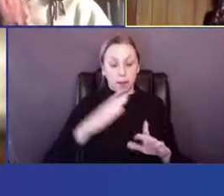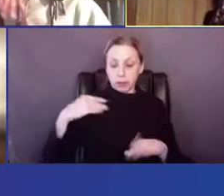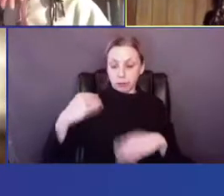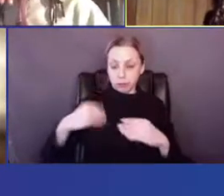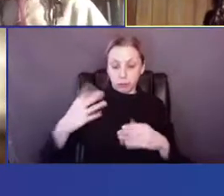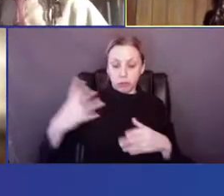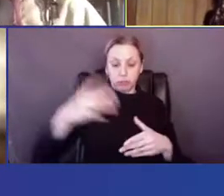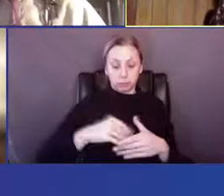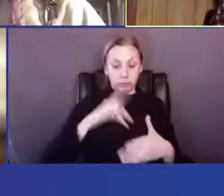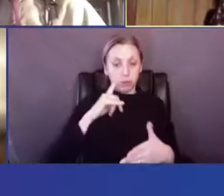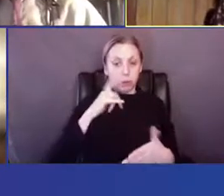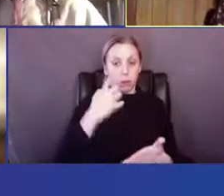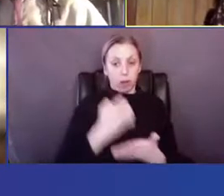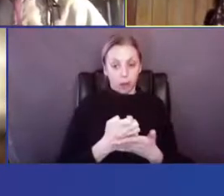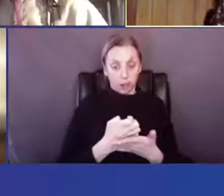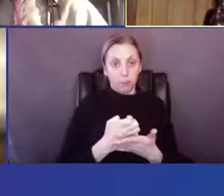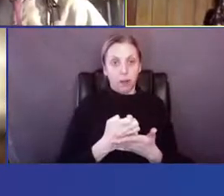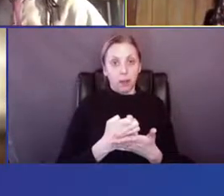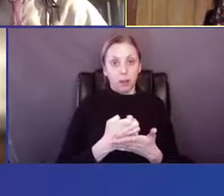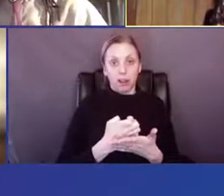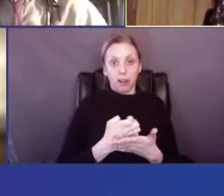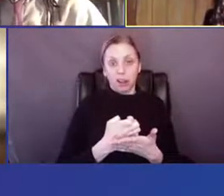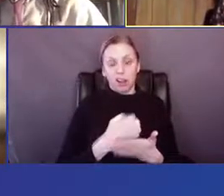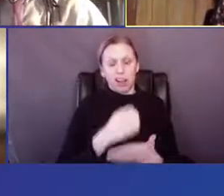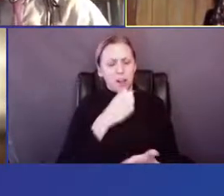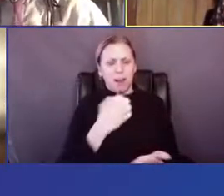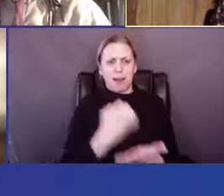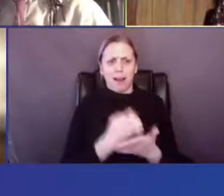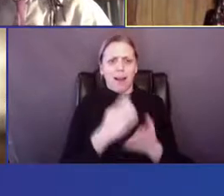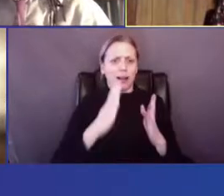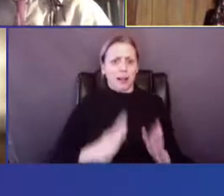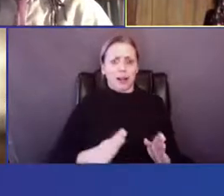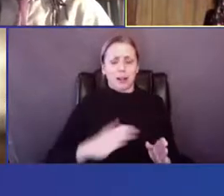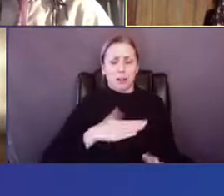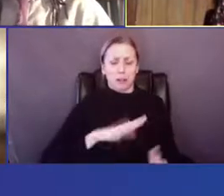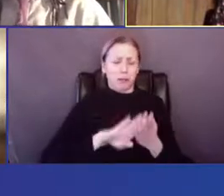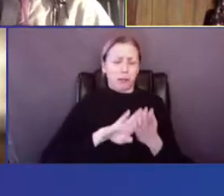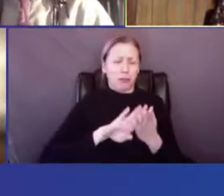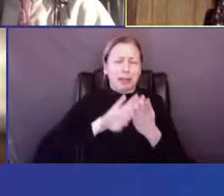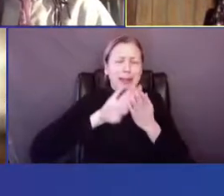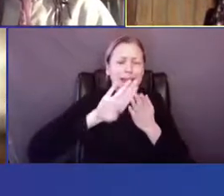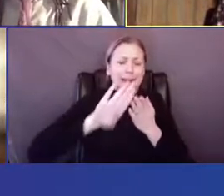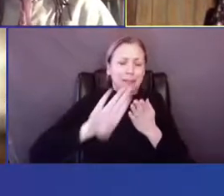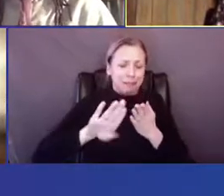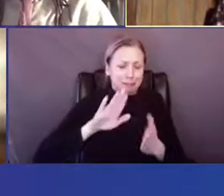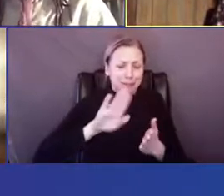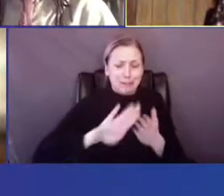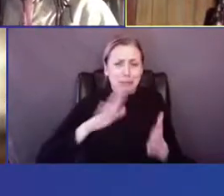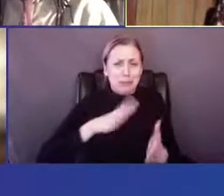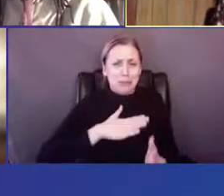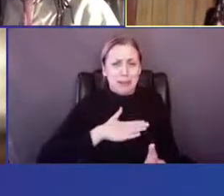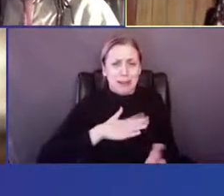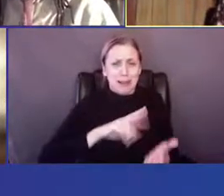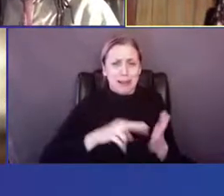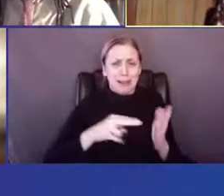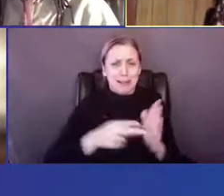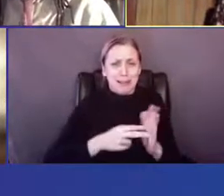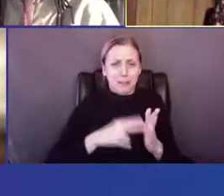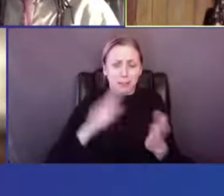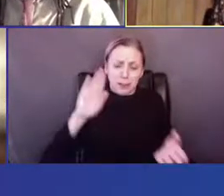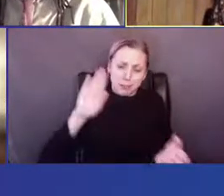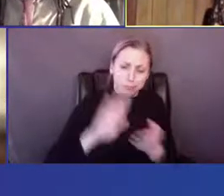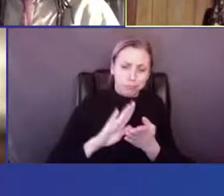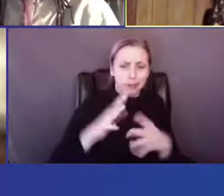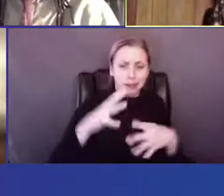at a point where I'm not an economist. So forgive this really intentionally reductive summary,